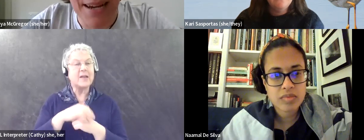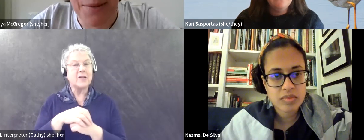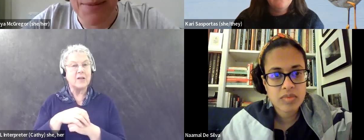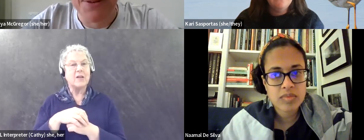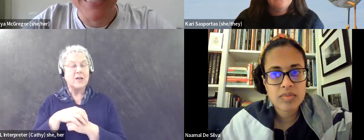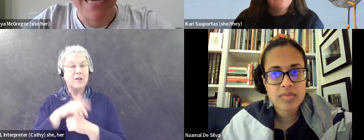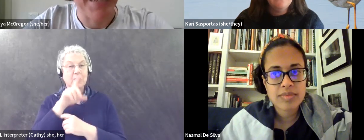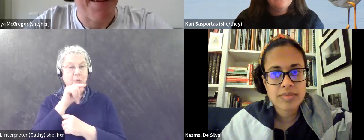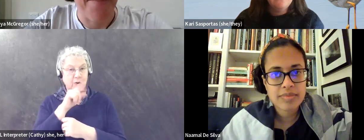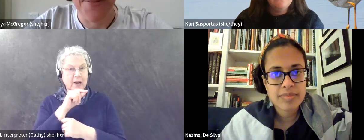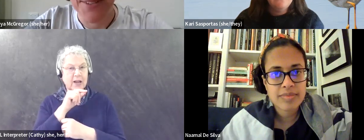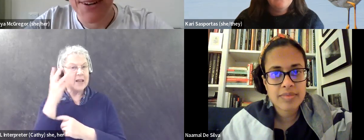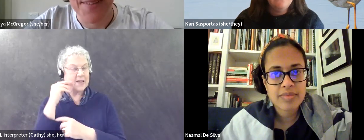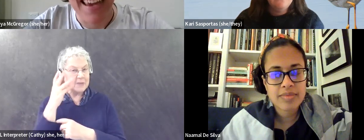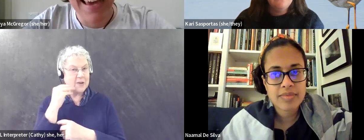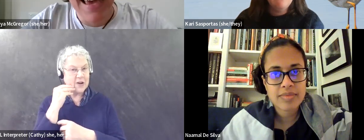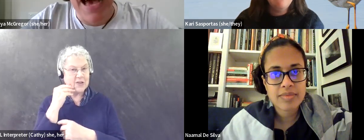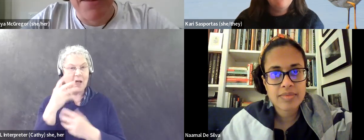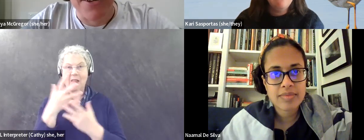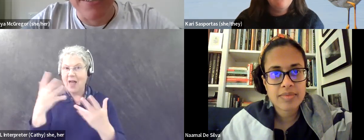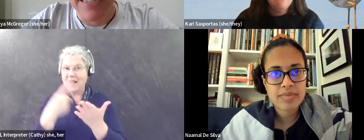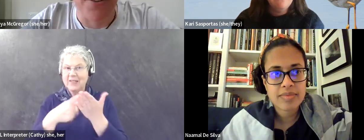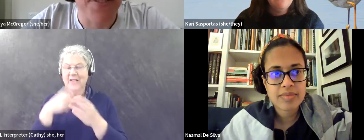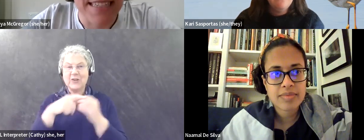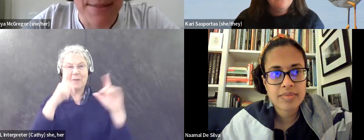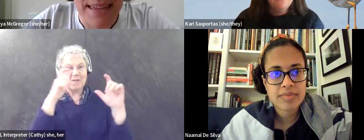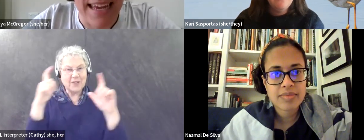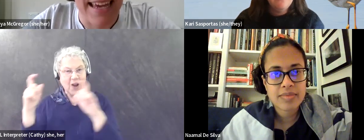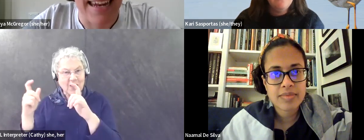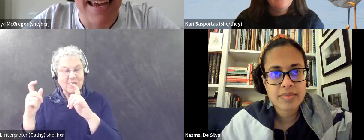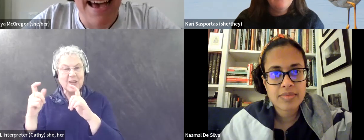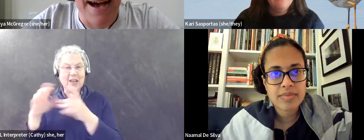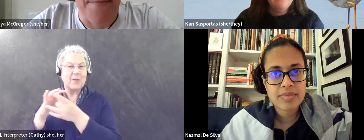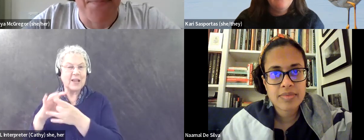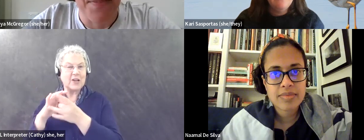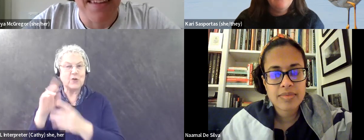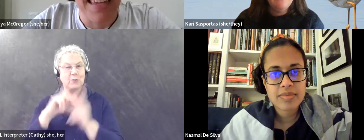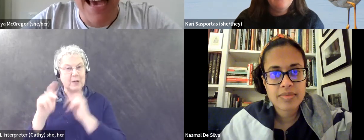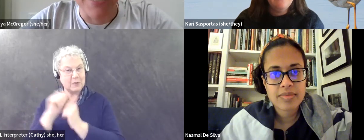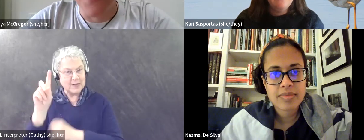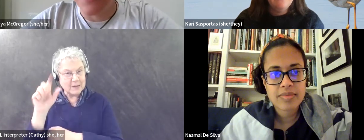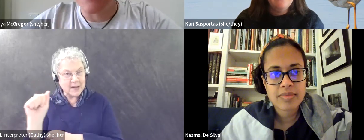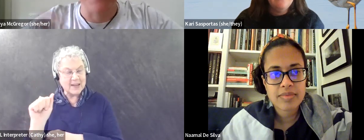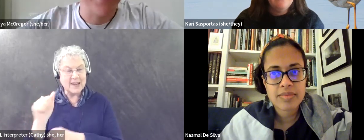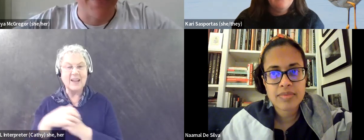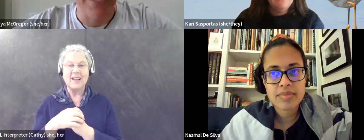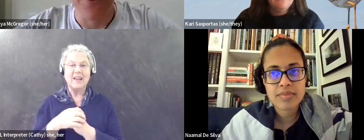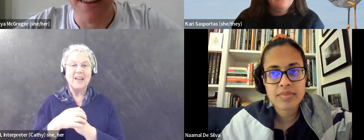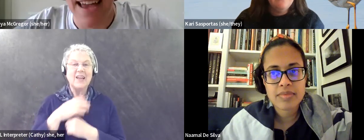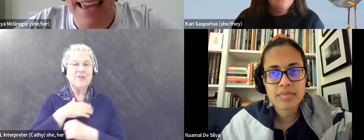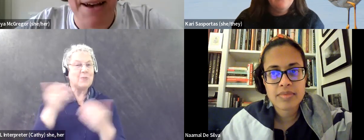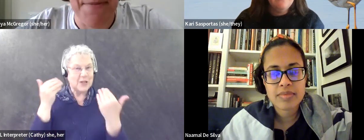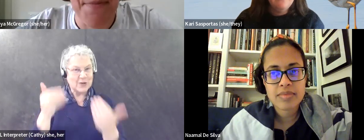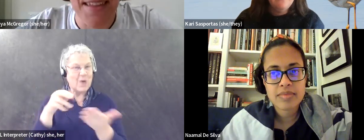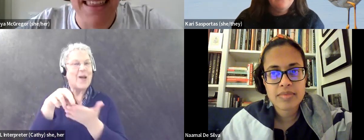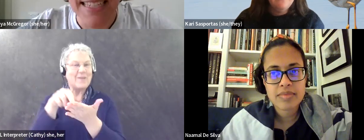there's no doubt going to be more discussion about the photography, um, in the context of disability and, um, yeah, so please register for that if